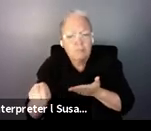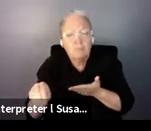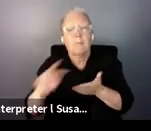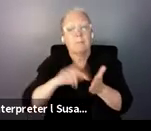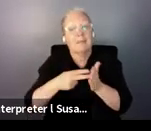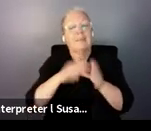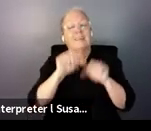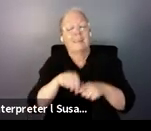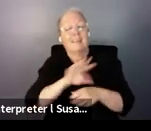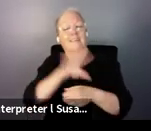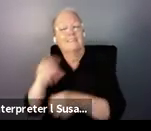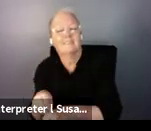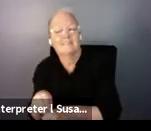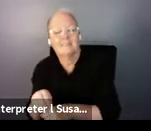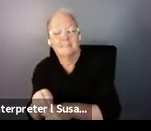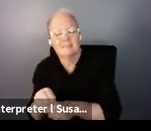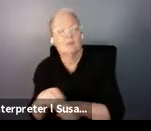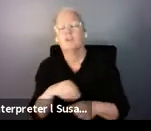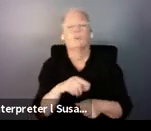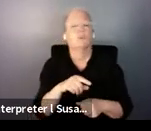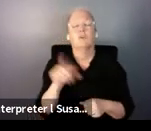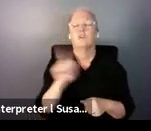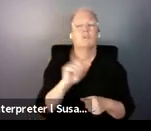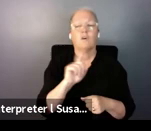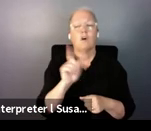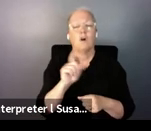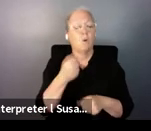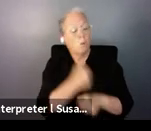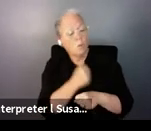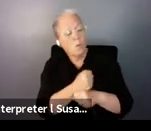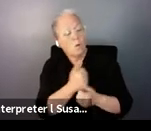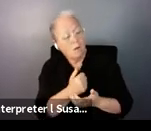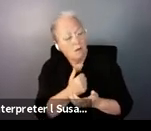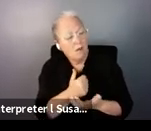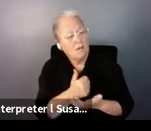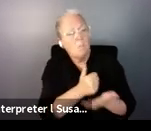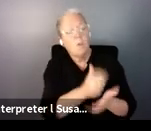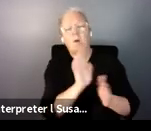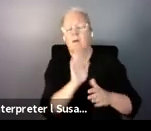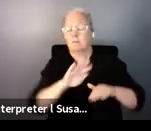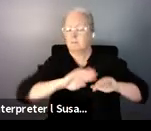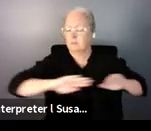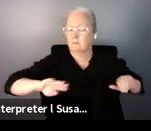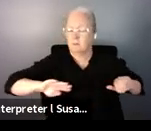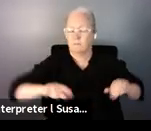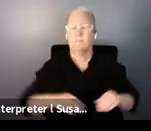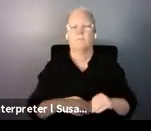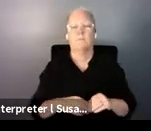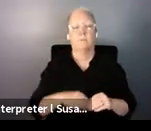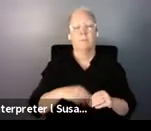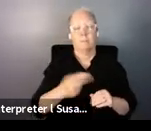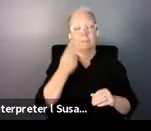And it excludes support delivered at the workplace or needed in the workplace. And what the graph shows is that